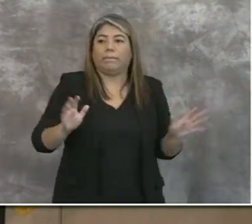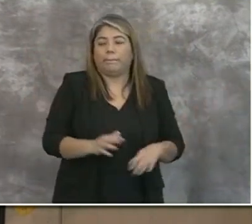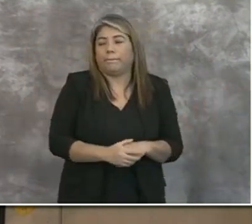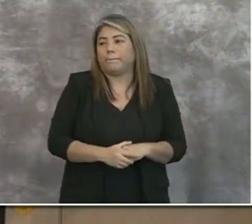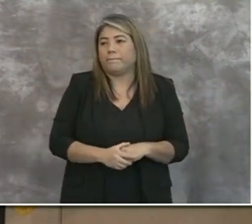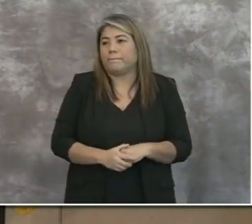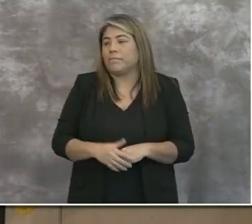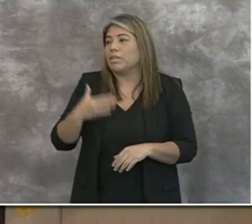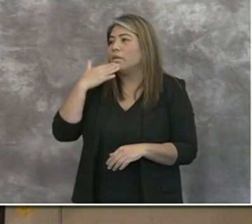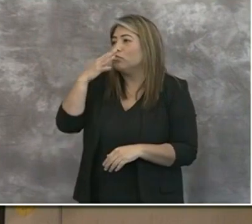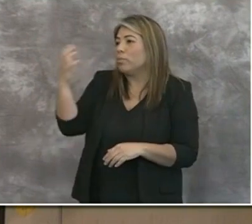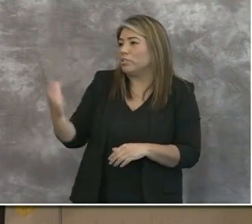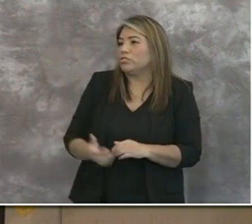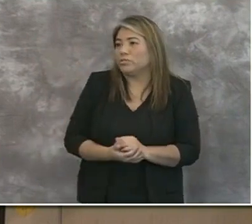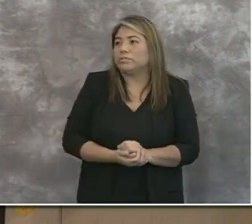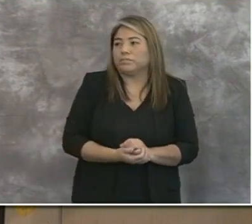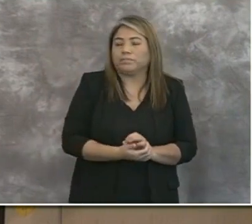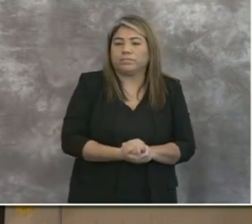Thank you so much.